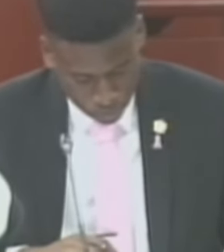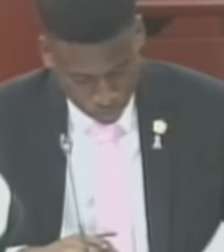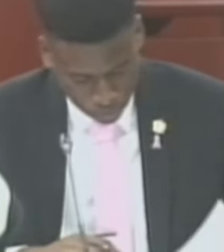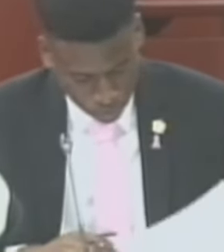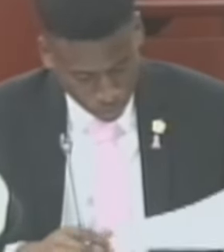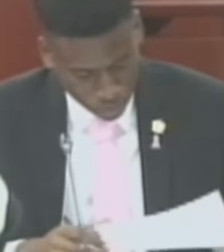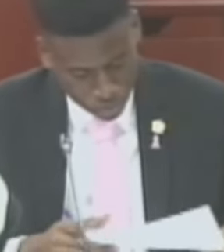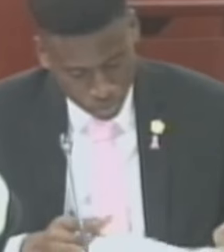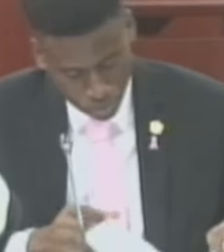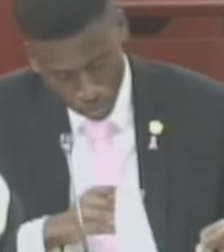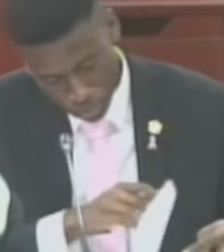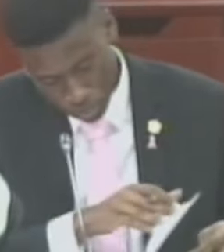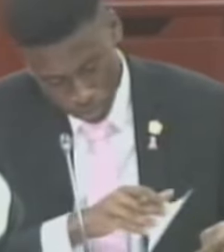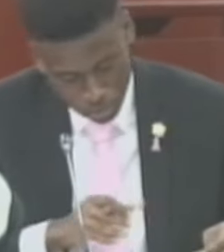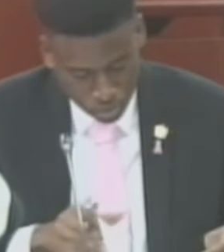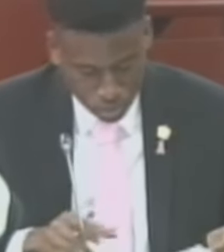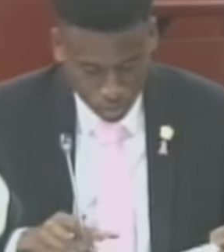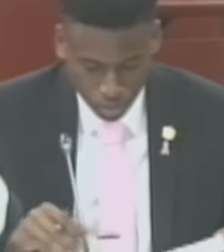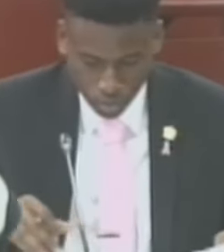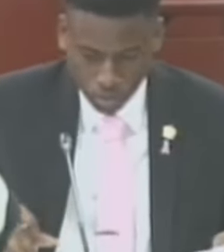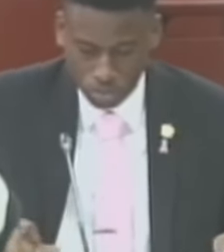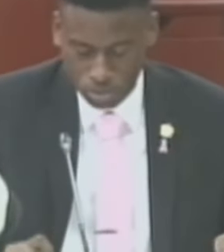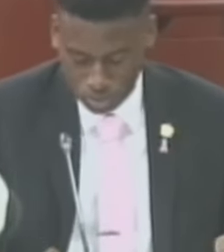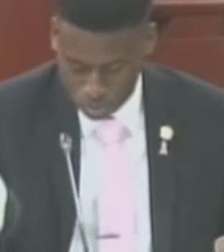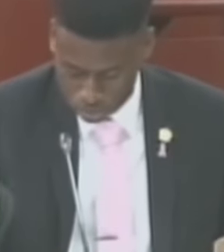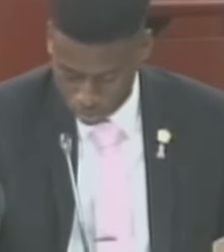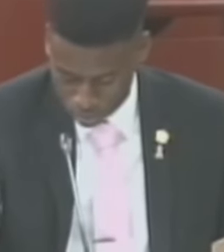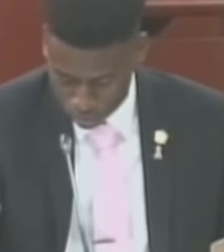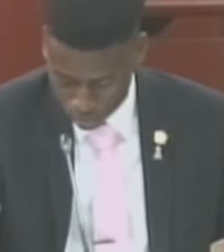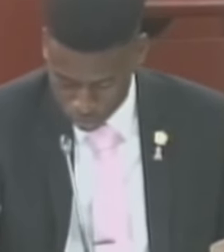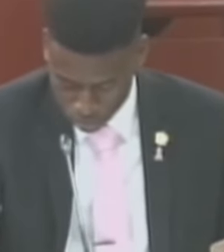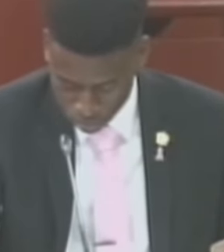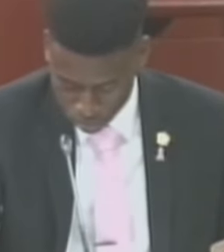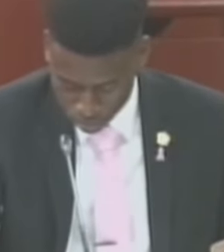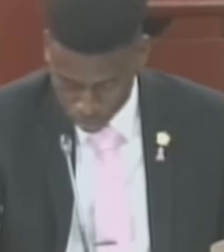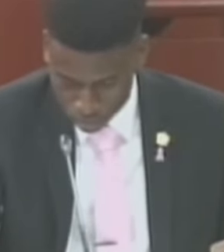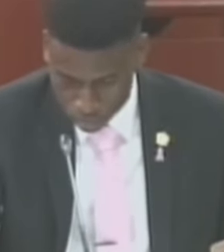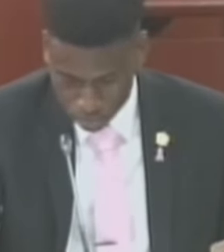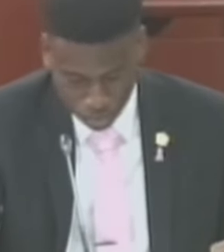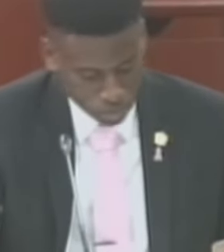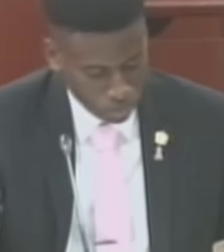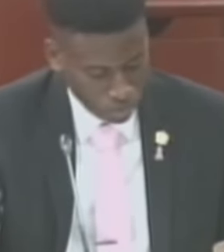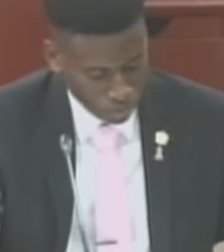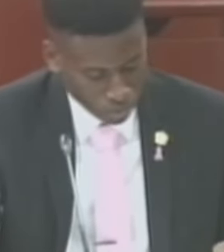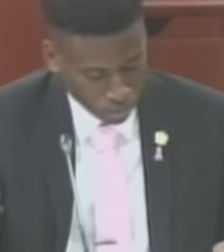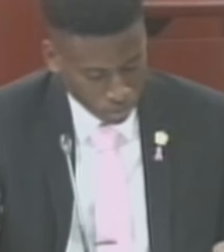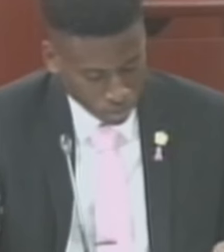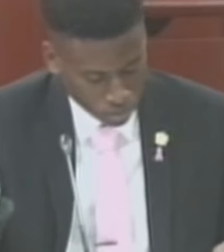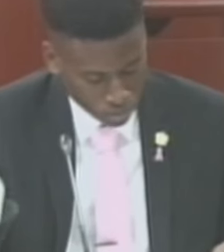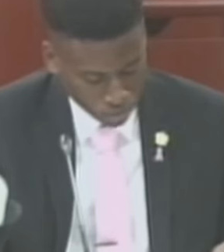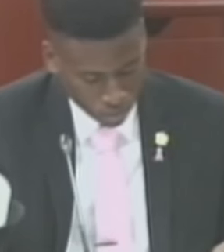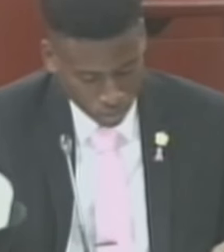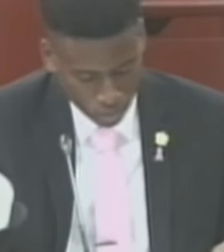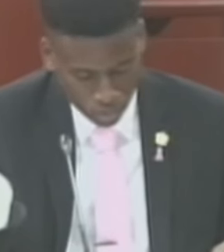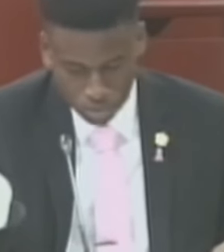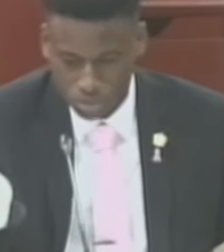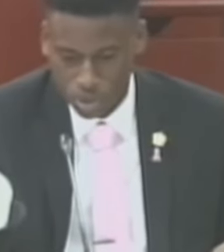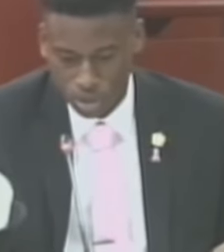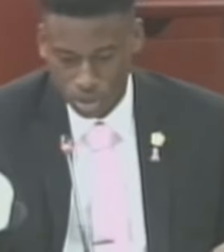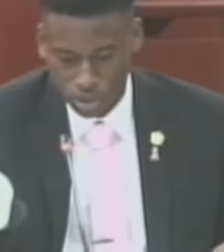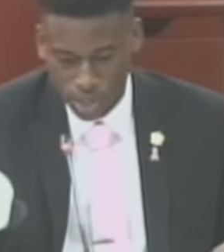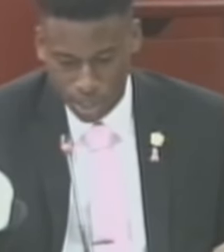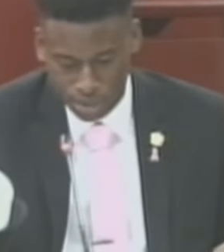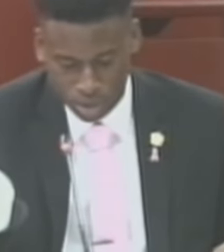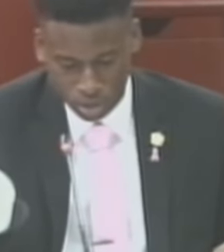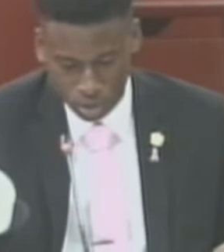The question is that Clause 1 and 2 stand part of the bill. Those in favor? Those against? The ayes have it.